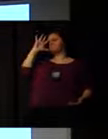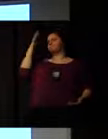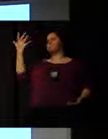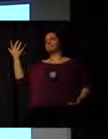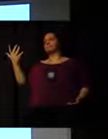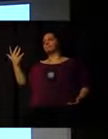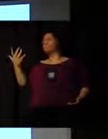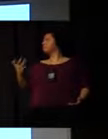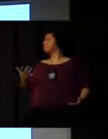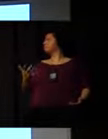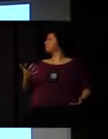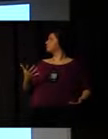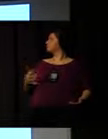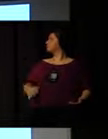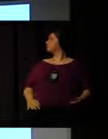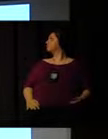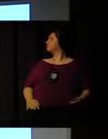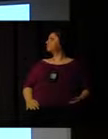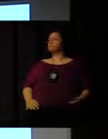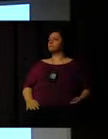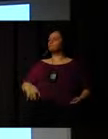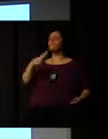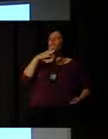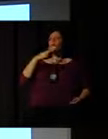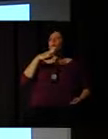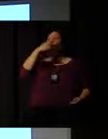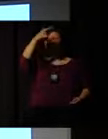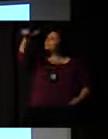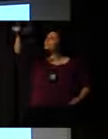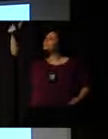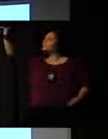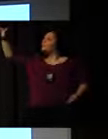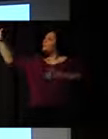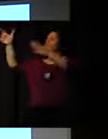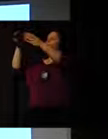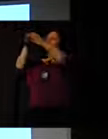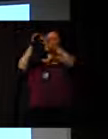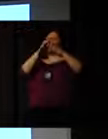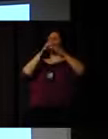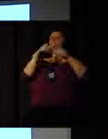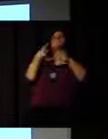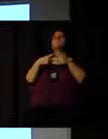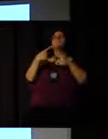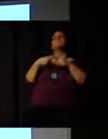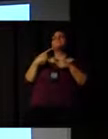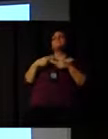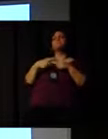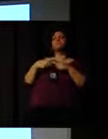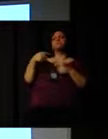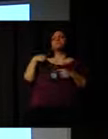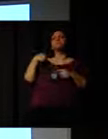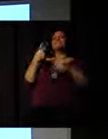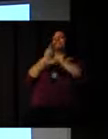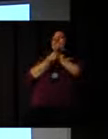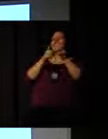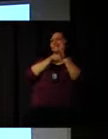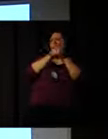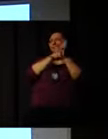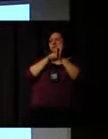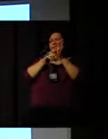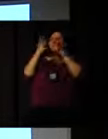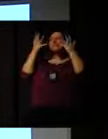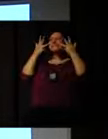with other groups. Because we started hunting bigger animals. Perhaps